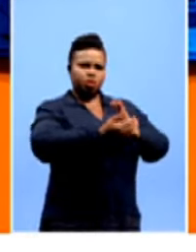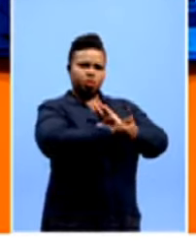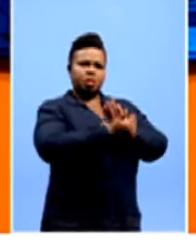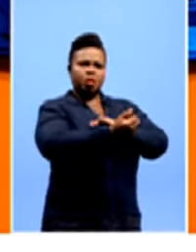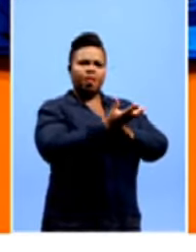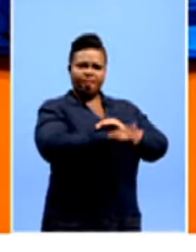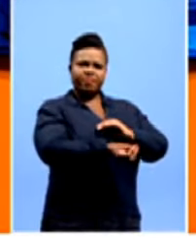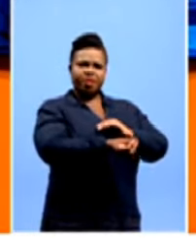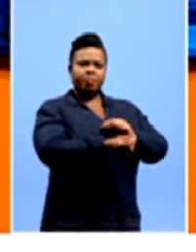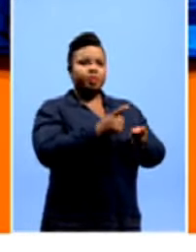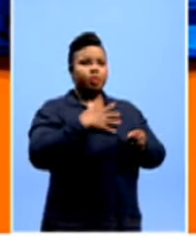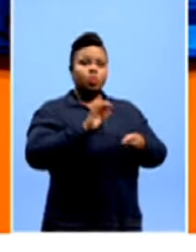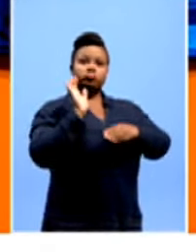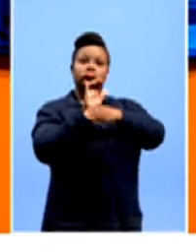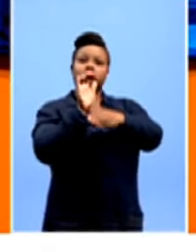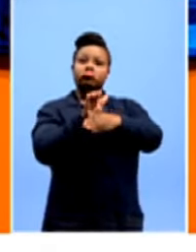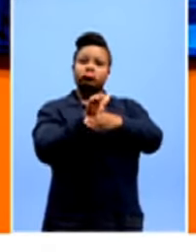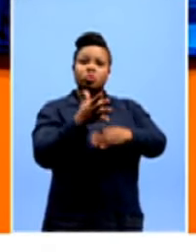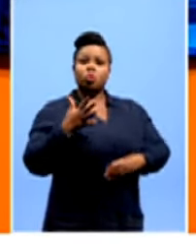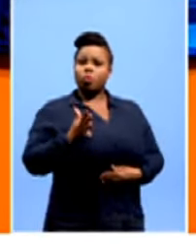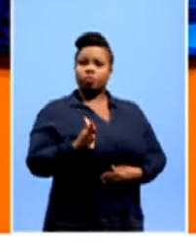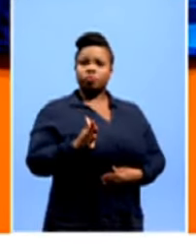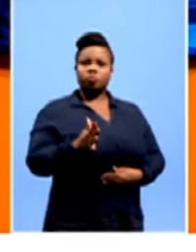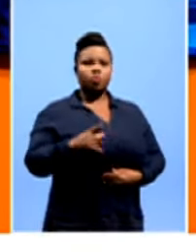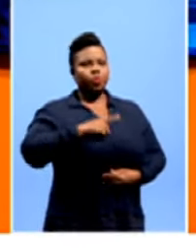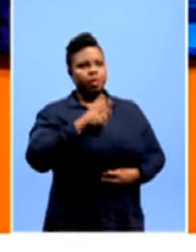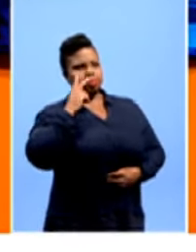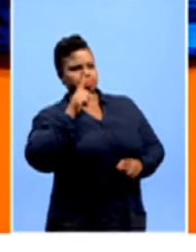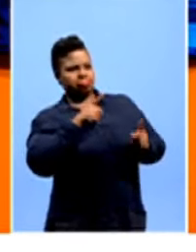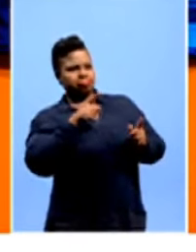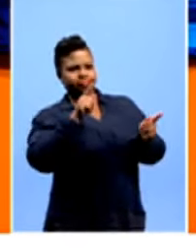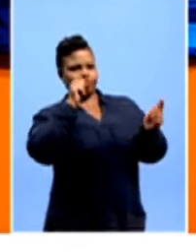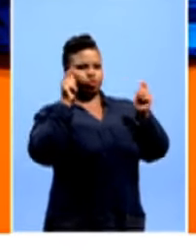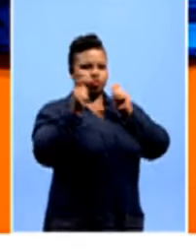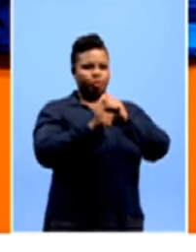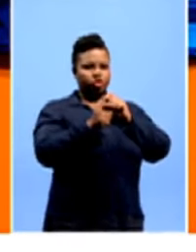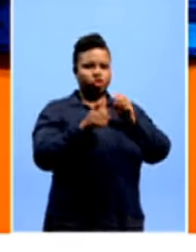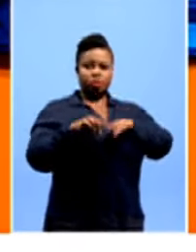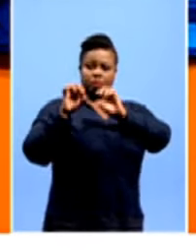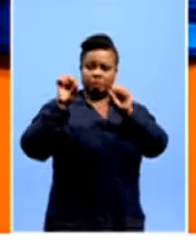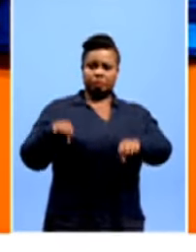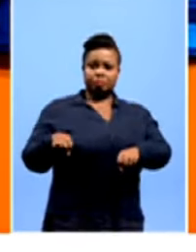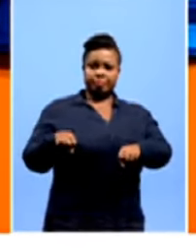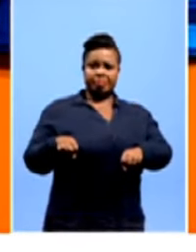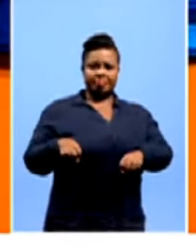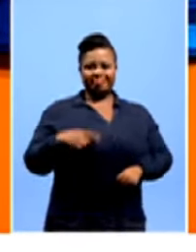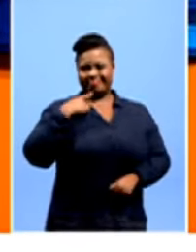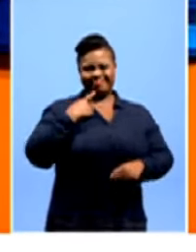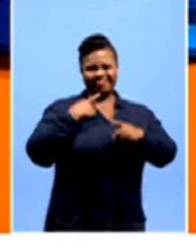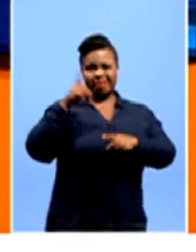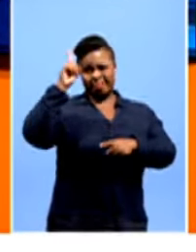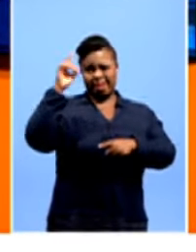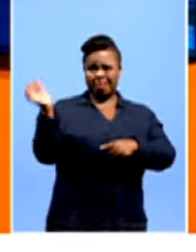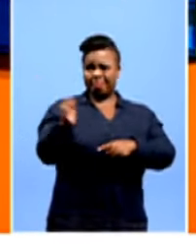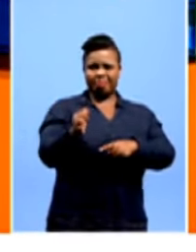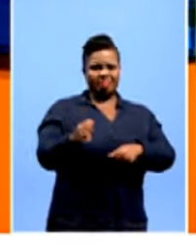who want to go overseas because they look at transformation, they look at the quota system, and they say they